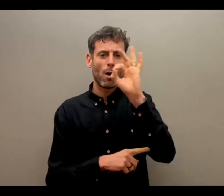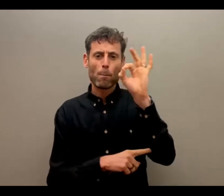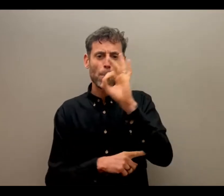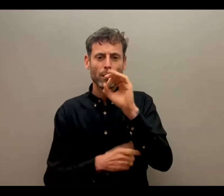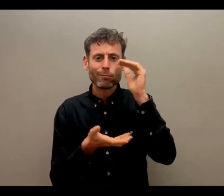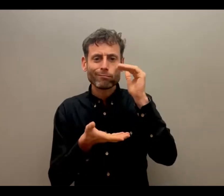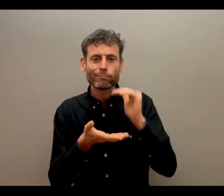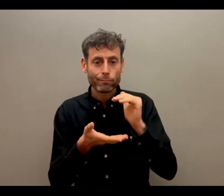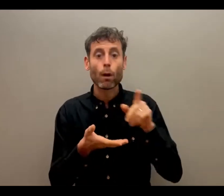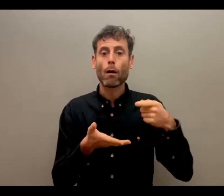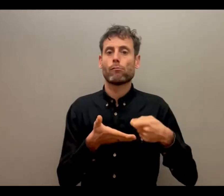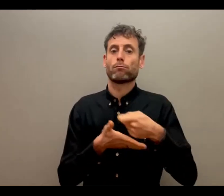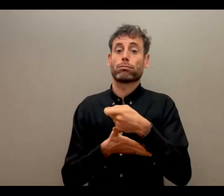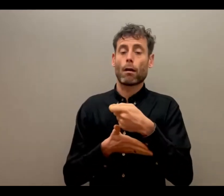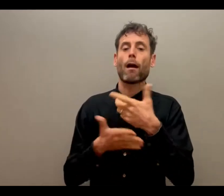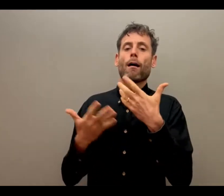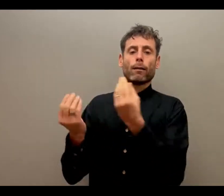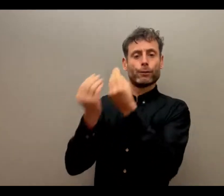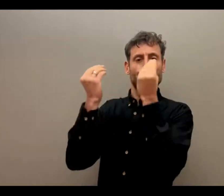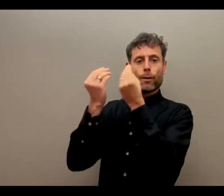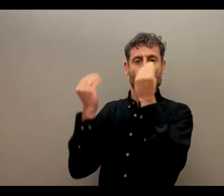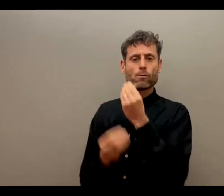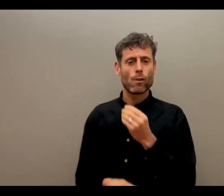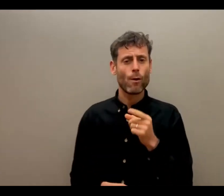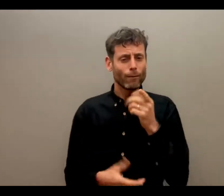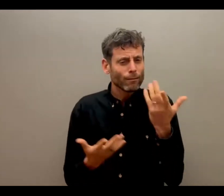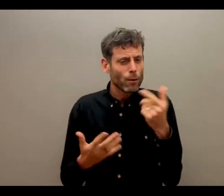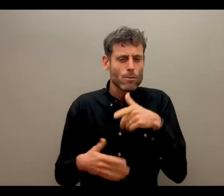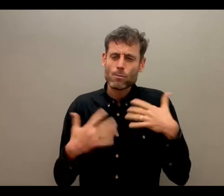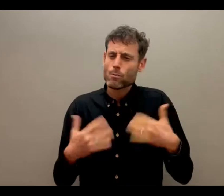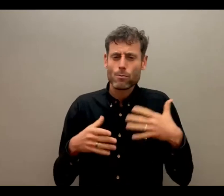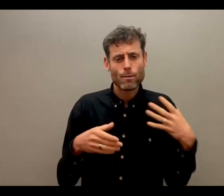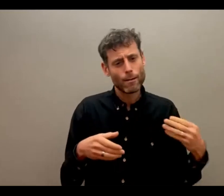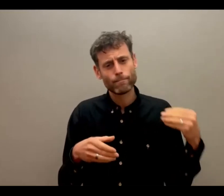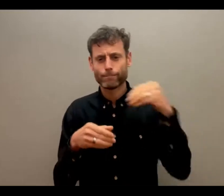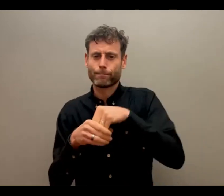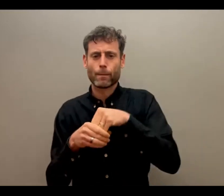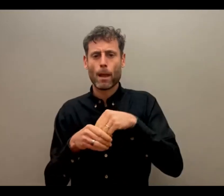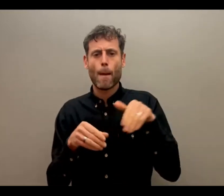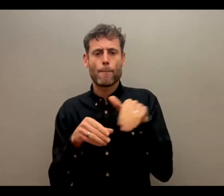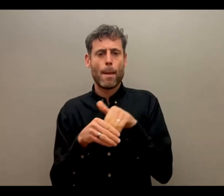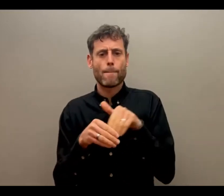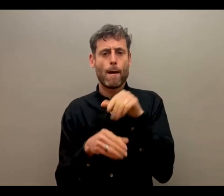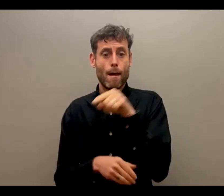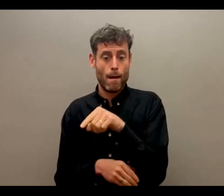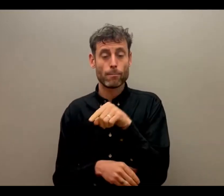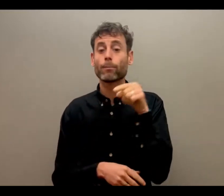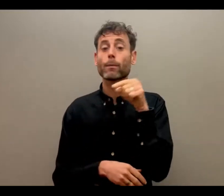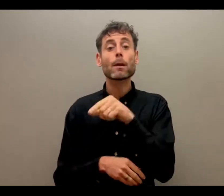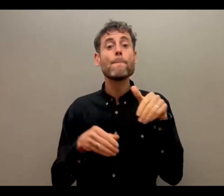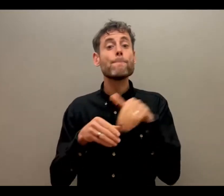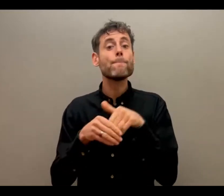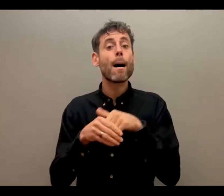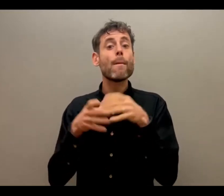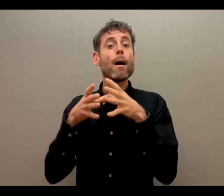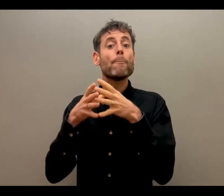in the CHS Alliance as a global membership. Because as Bonaventure said, the bigger the membership, the wider the